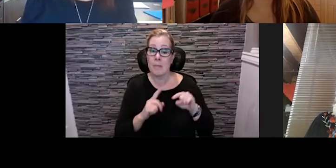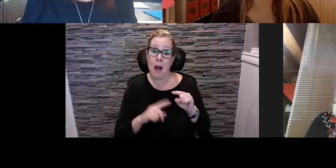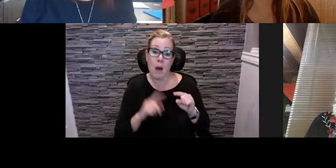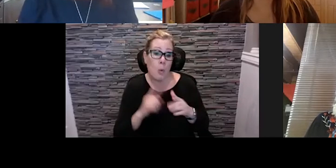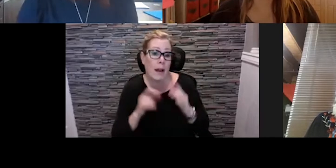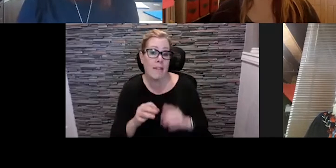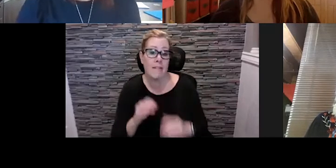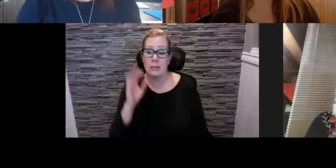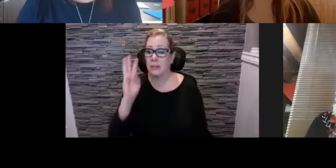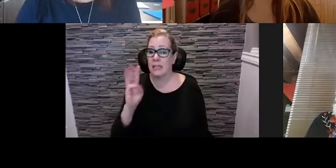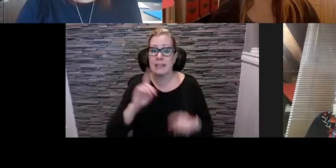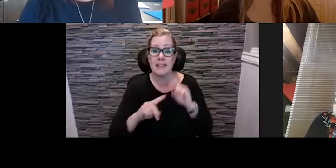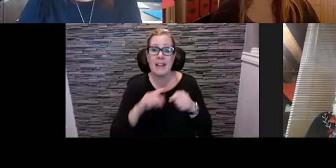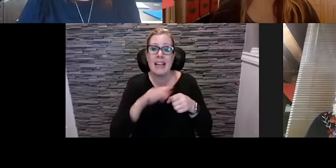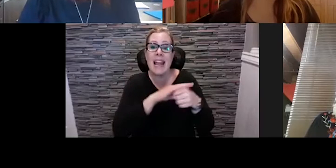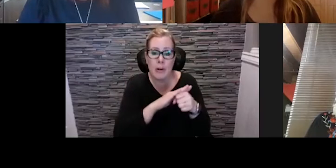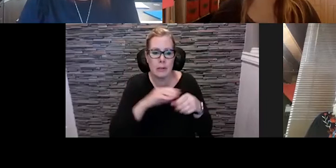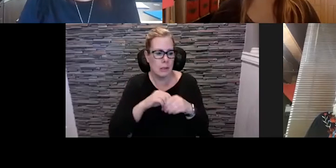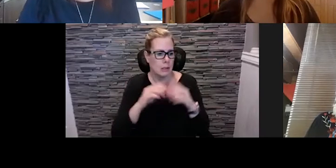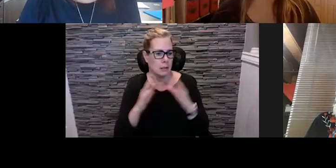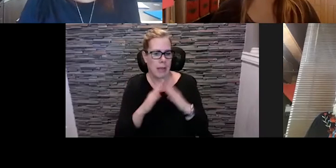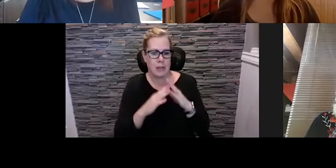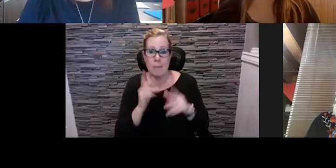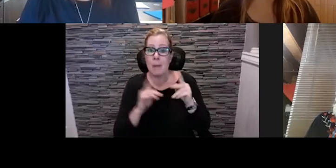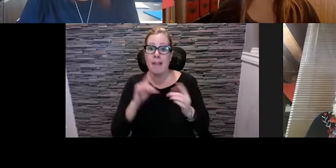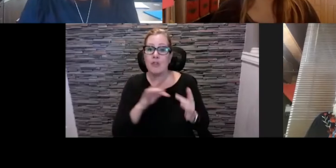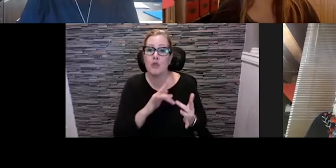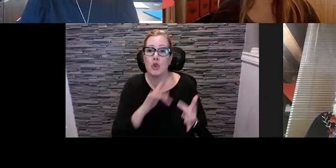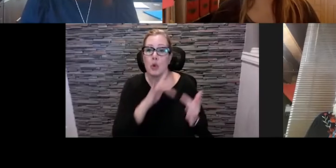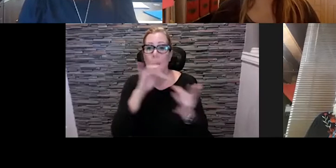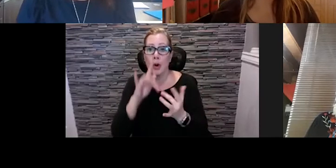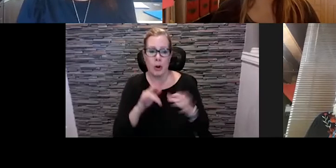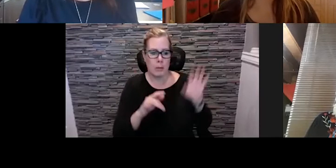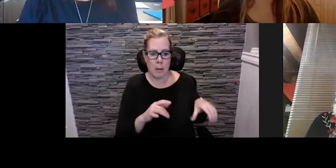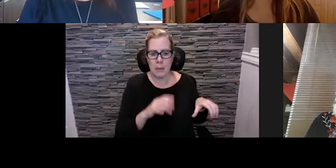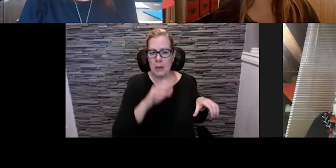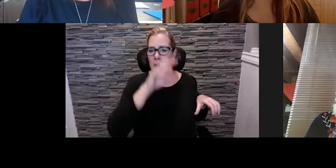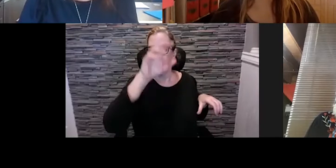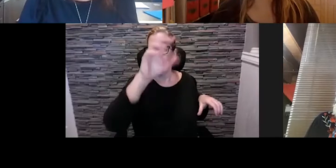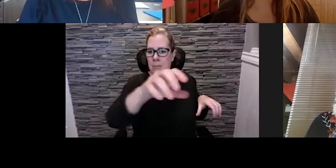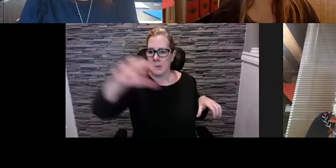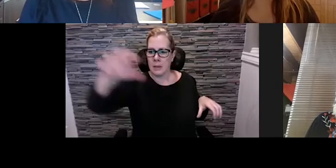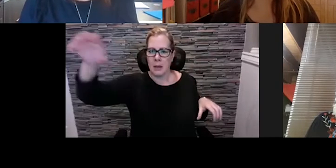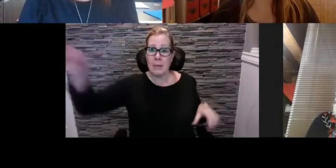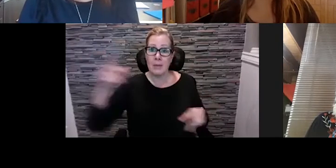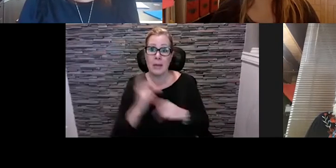people tour through. And so those are the options that thinking of that in a different way is how success can still